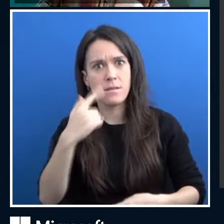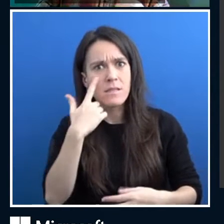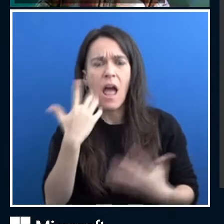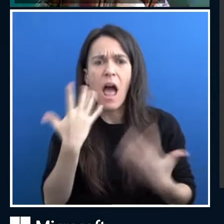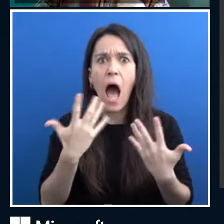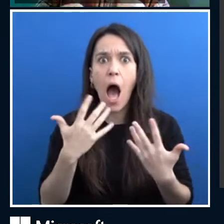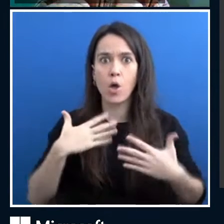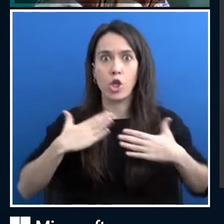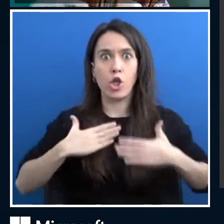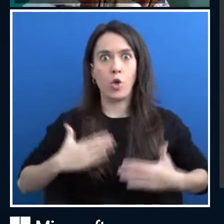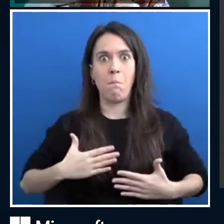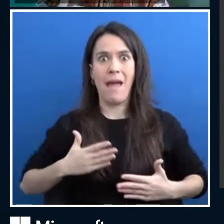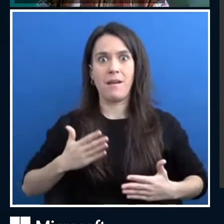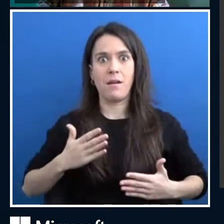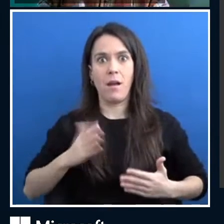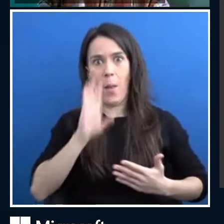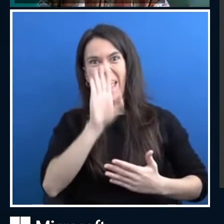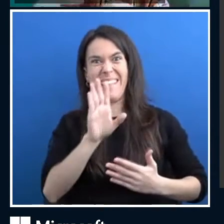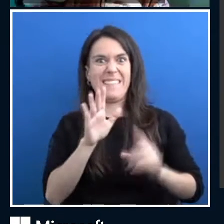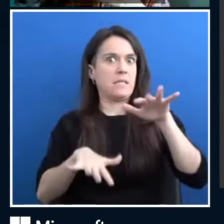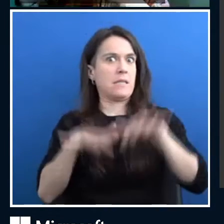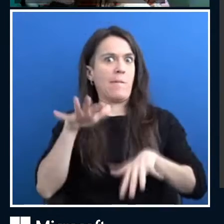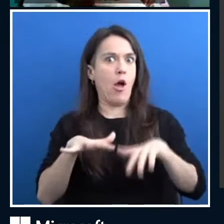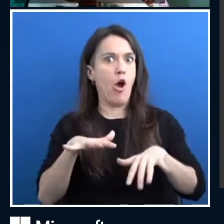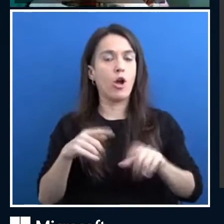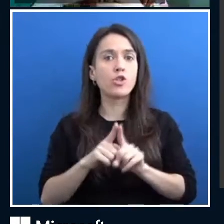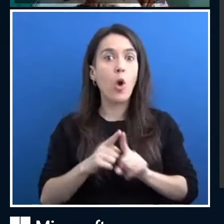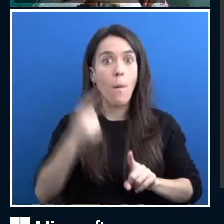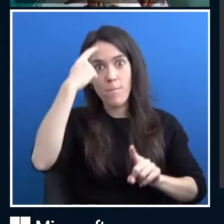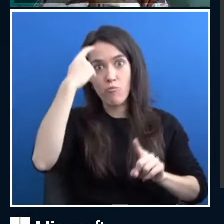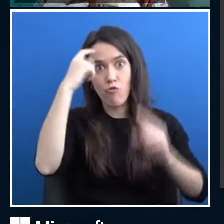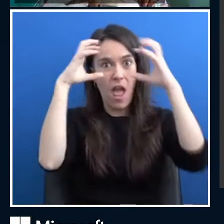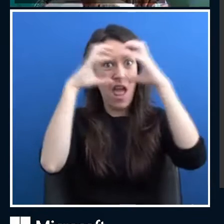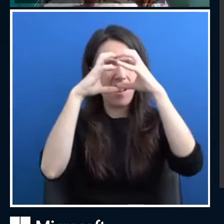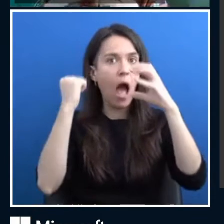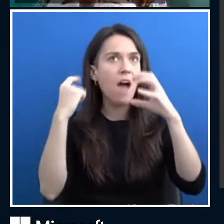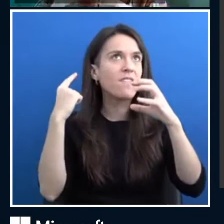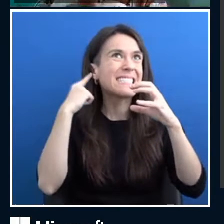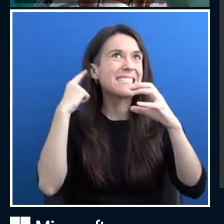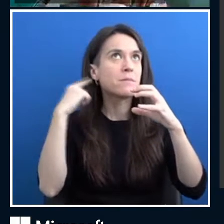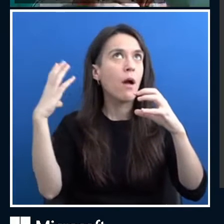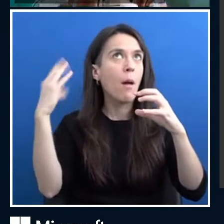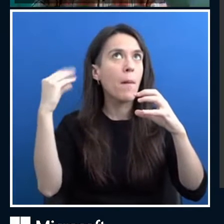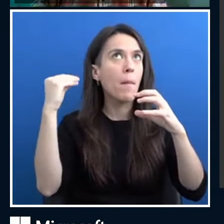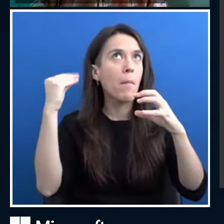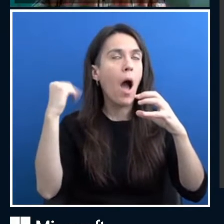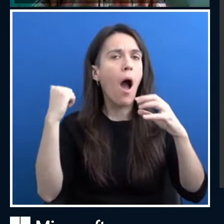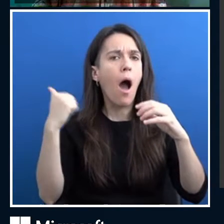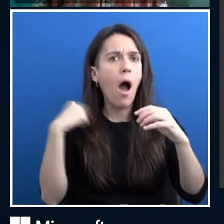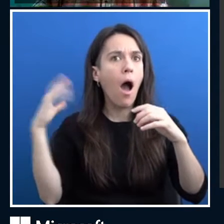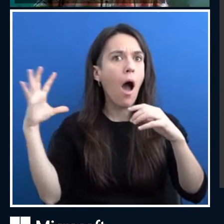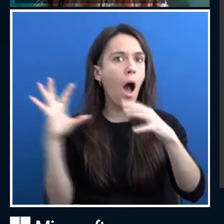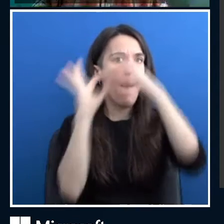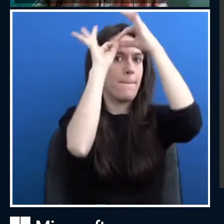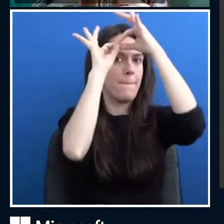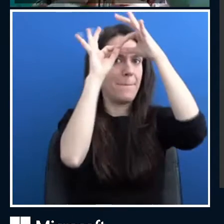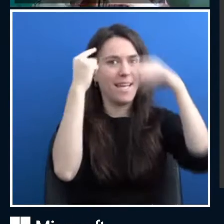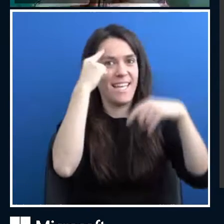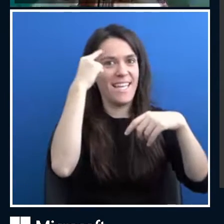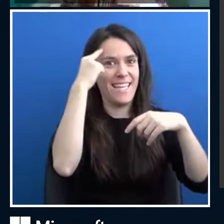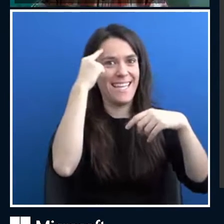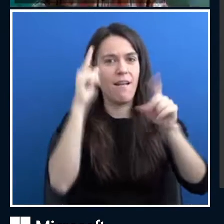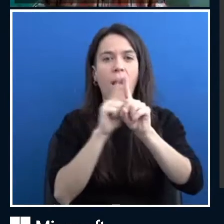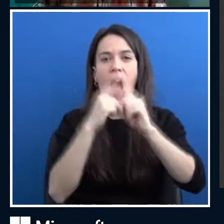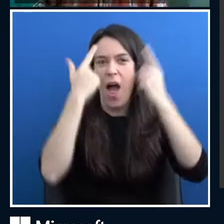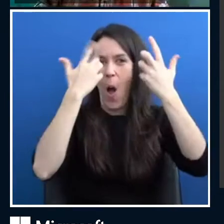our brain. Also, the speech recognition happens somehow without our consciously understanding that somehow automatically. And then